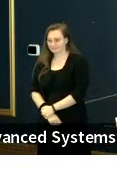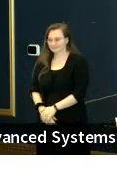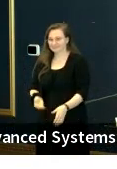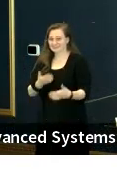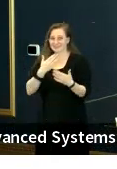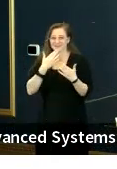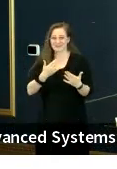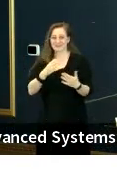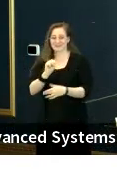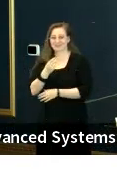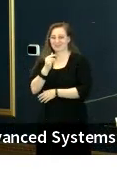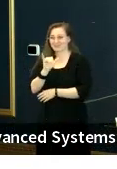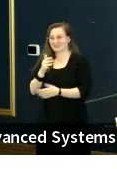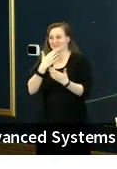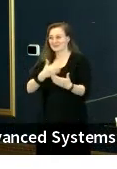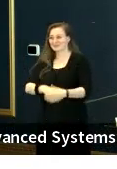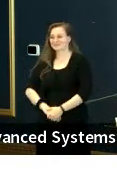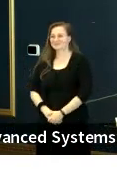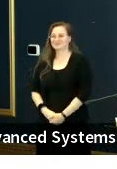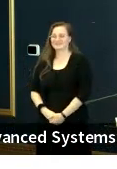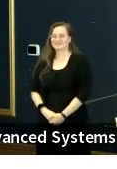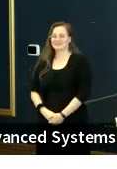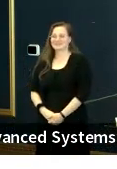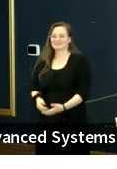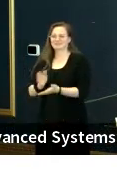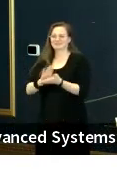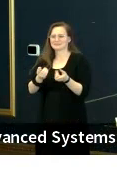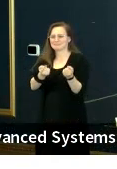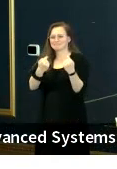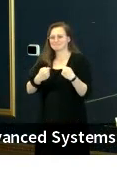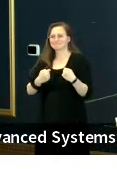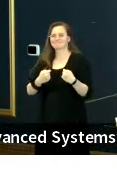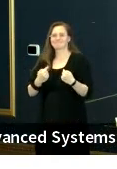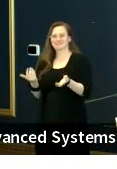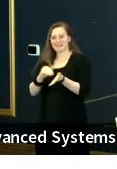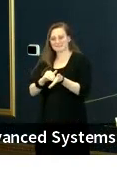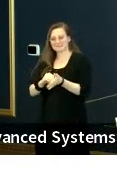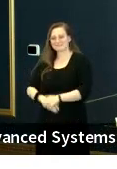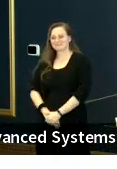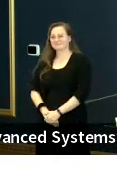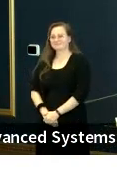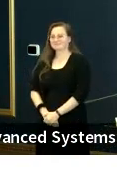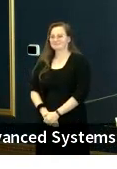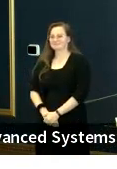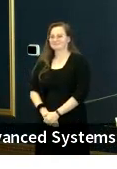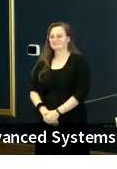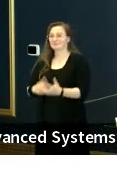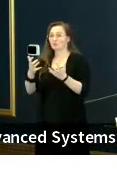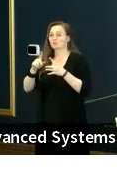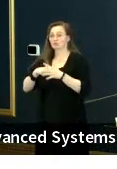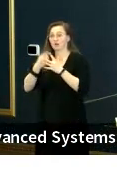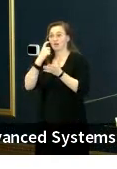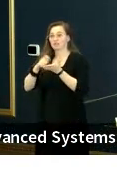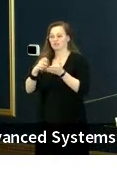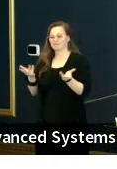Thank you very much, Sherry. It's really nice to be here again. I want to begin by acknowledging that we are on Mi